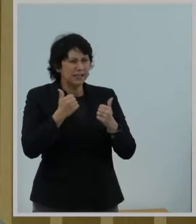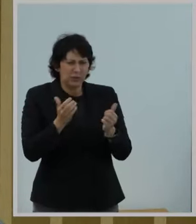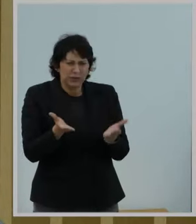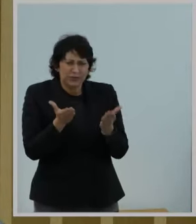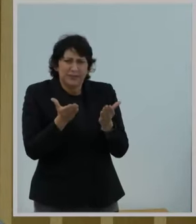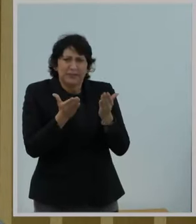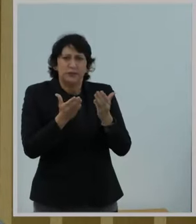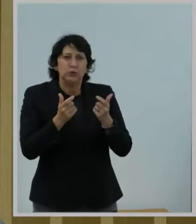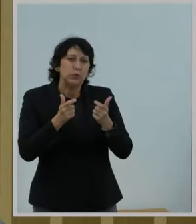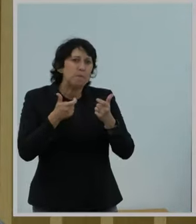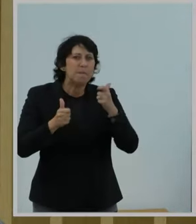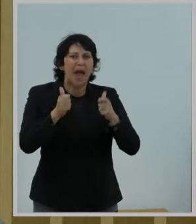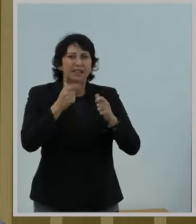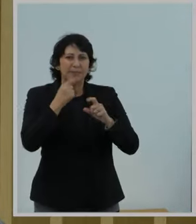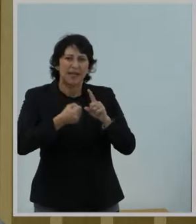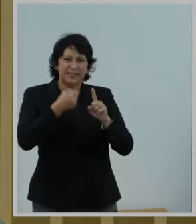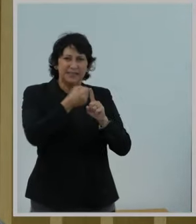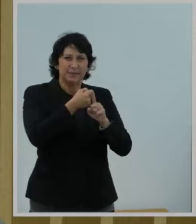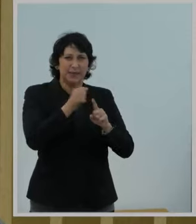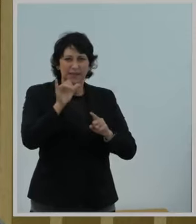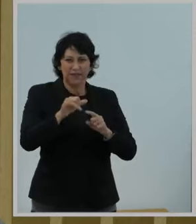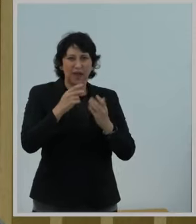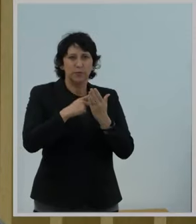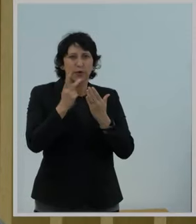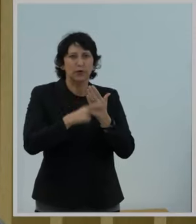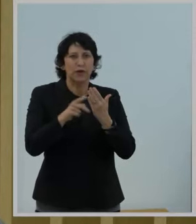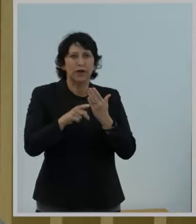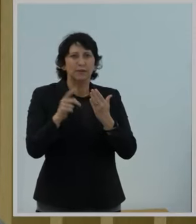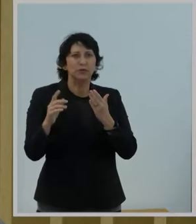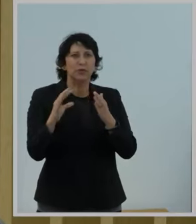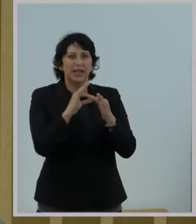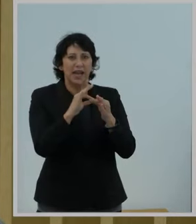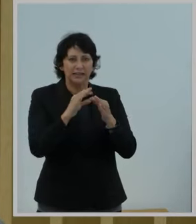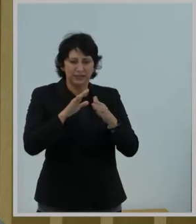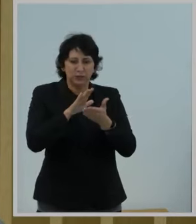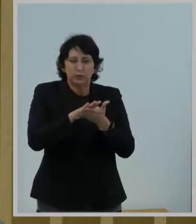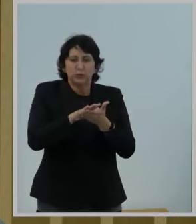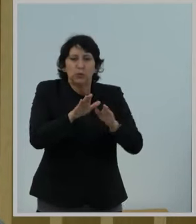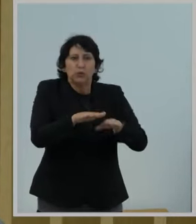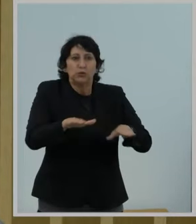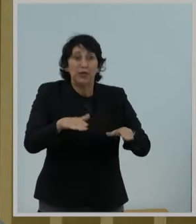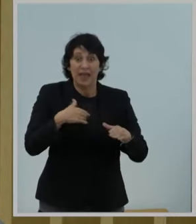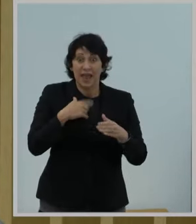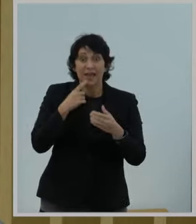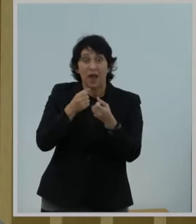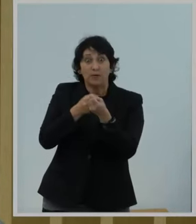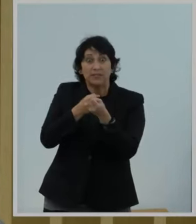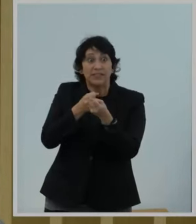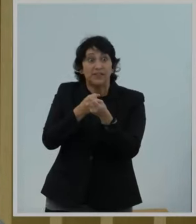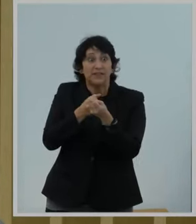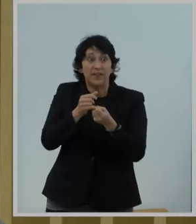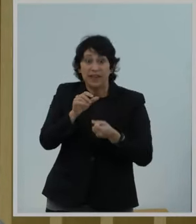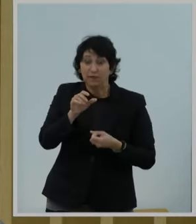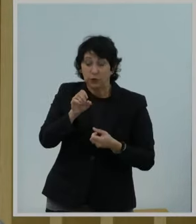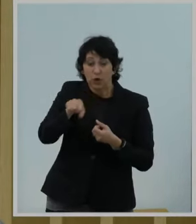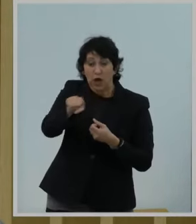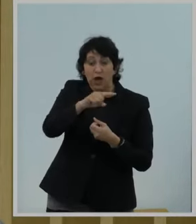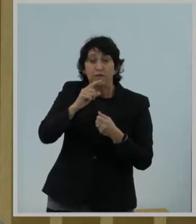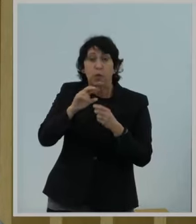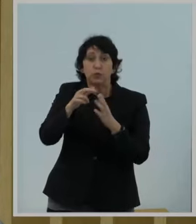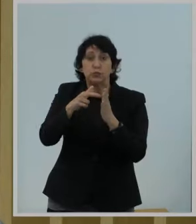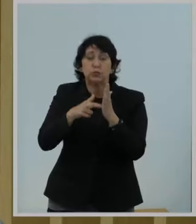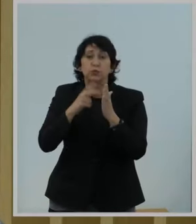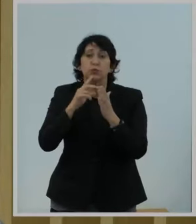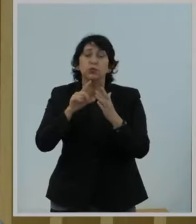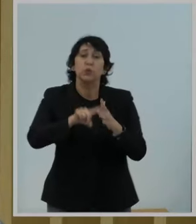the impact that this program would have on connecting school kids. And I voted in favor of agency rules implementing that